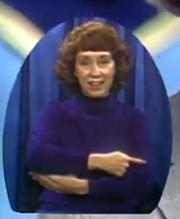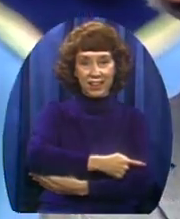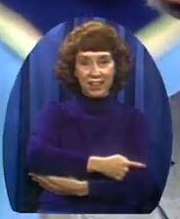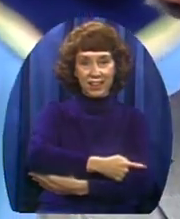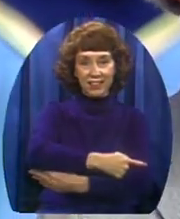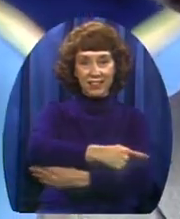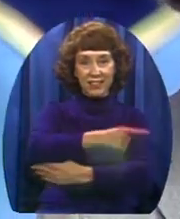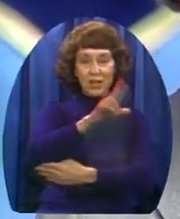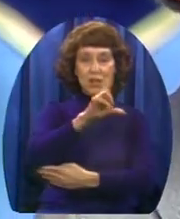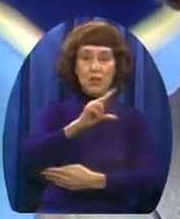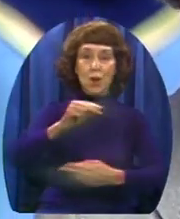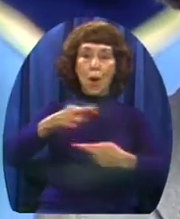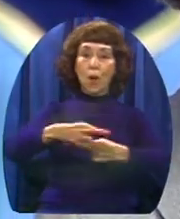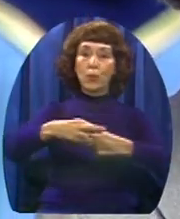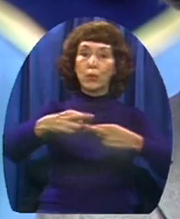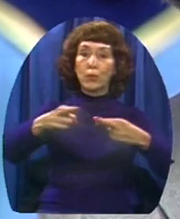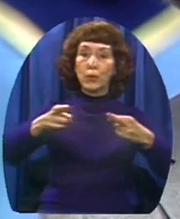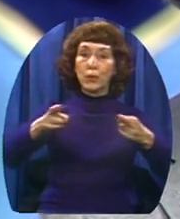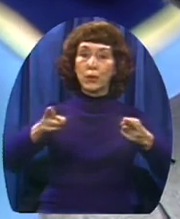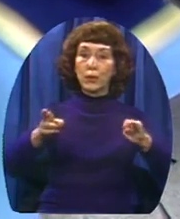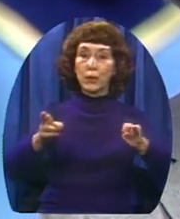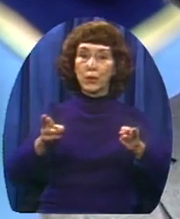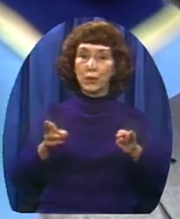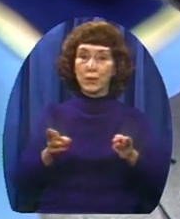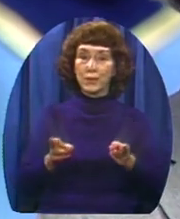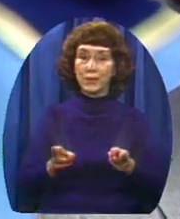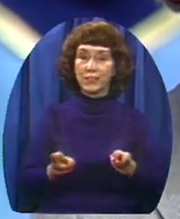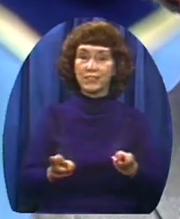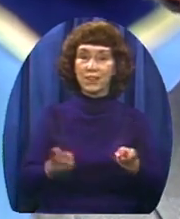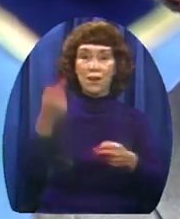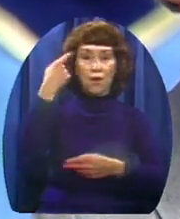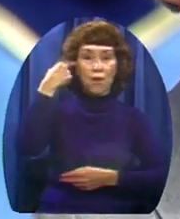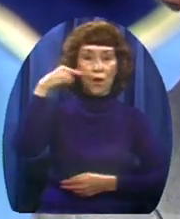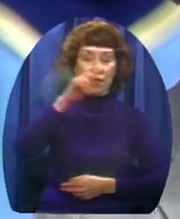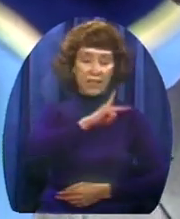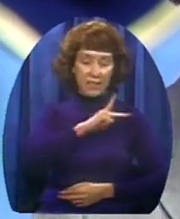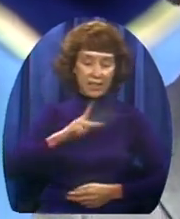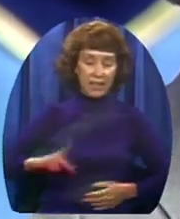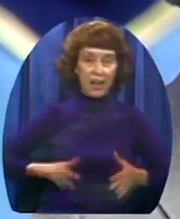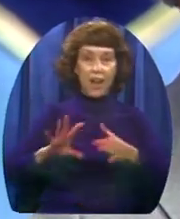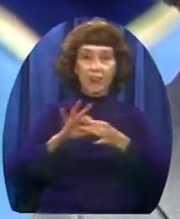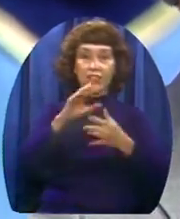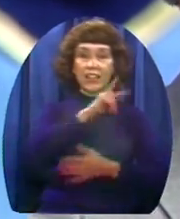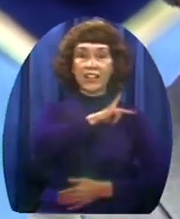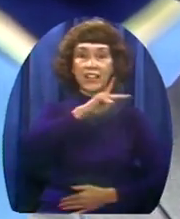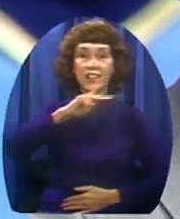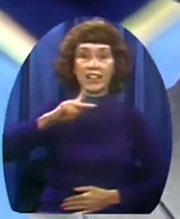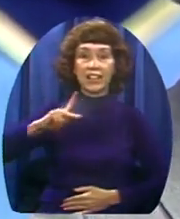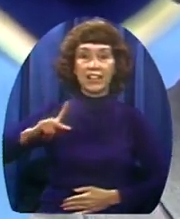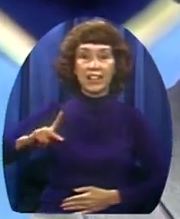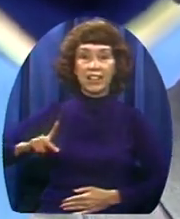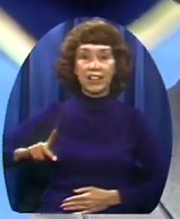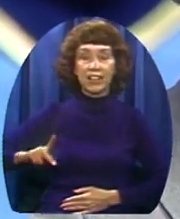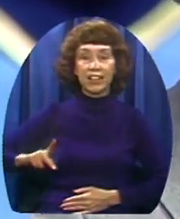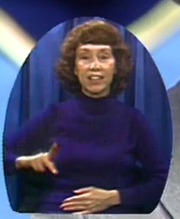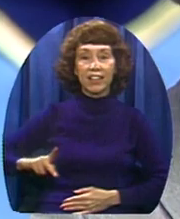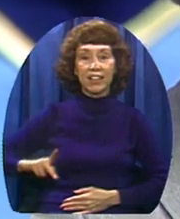No room for the King of kings